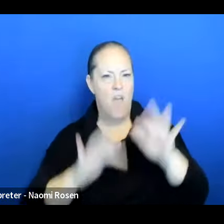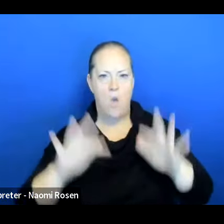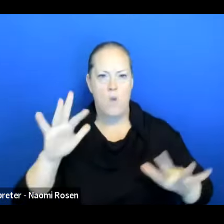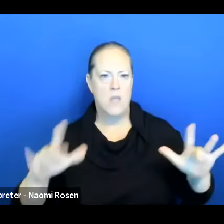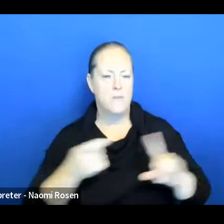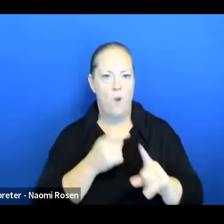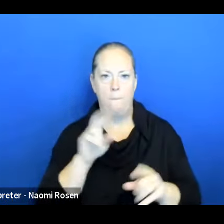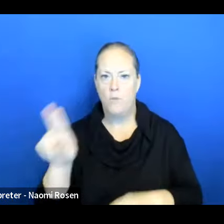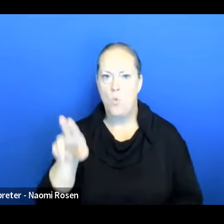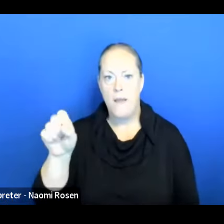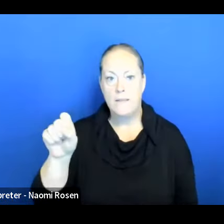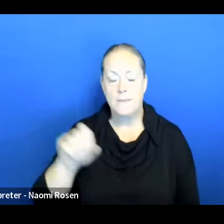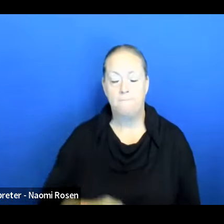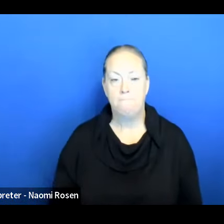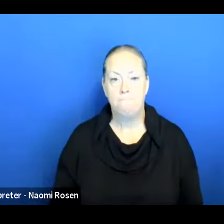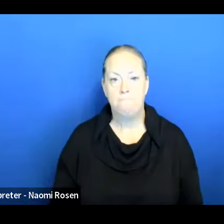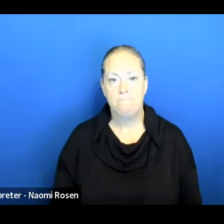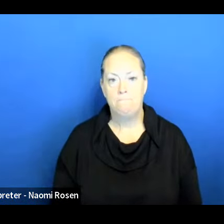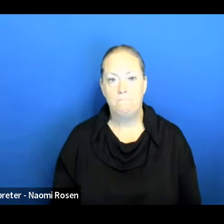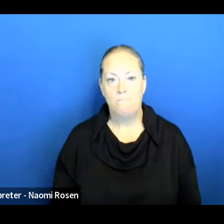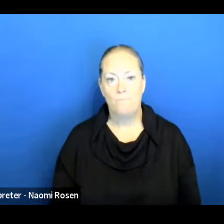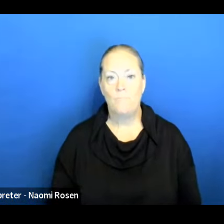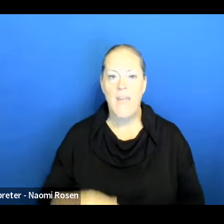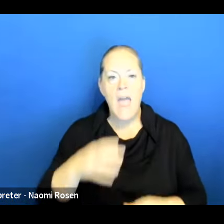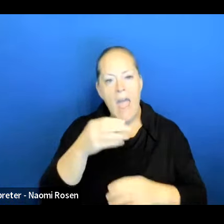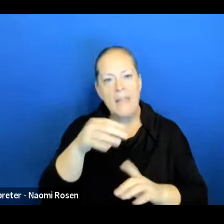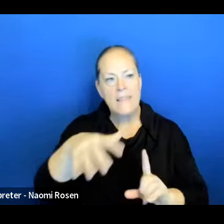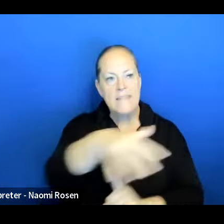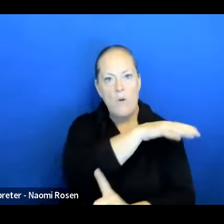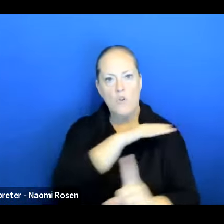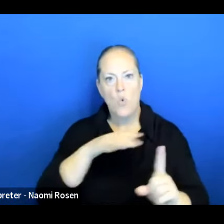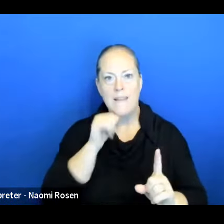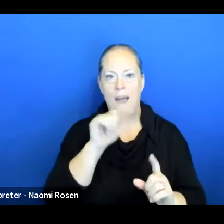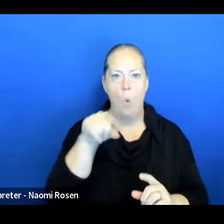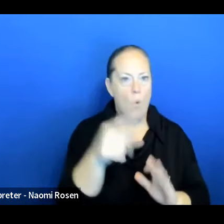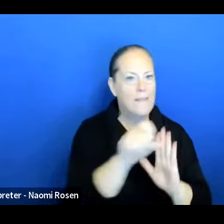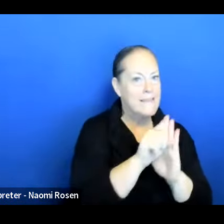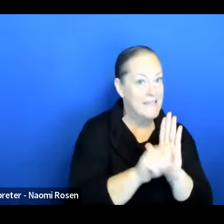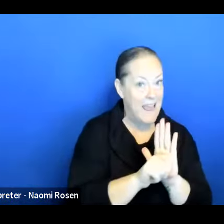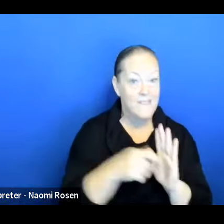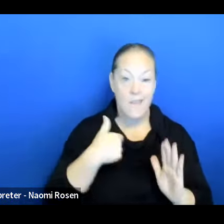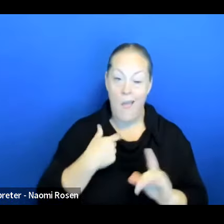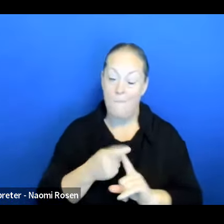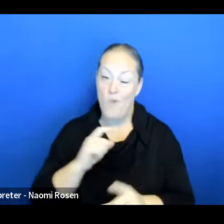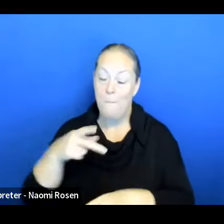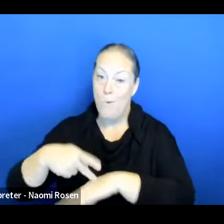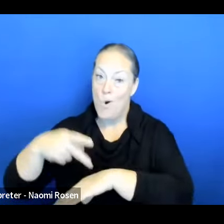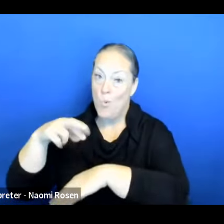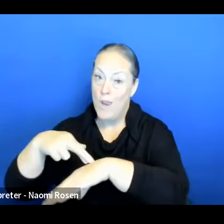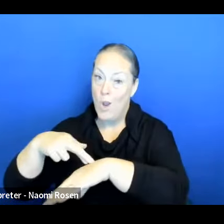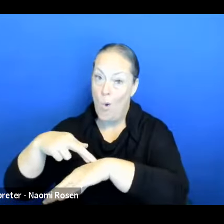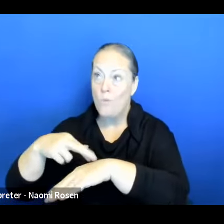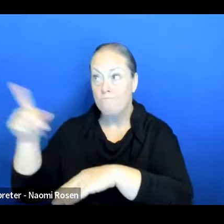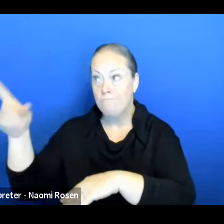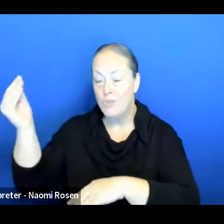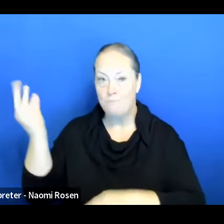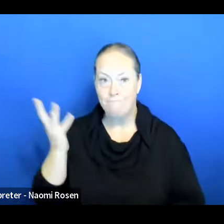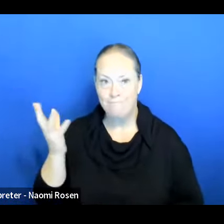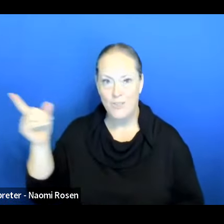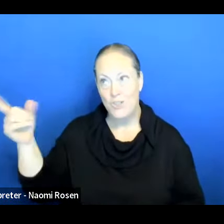and territories. I come from Puerto Rico, as I mentioned and she mentioned.